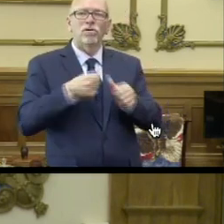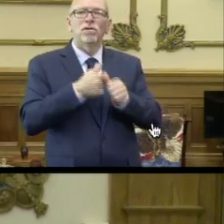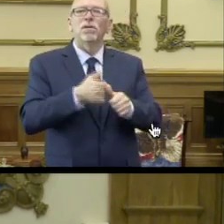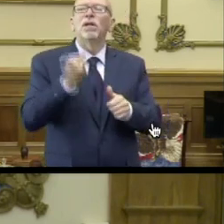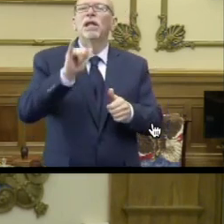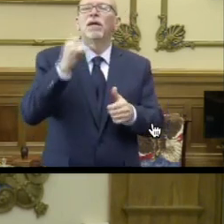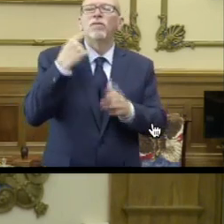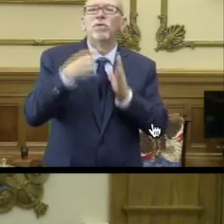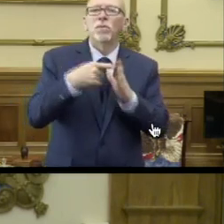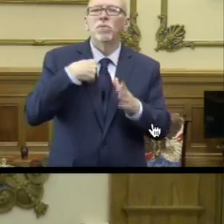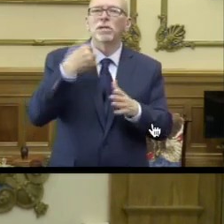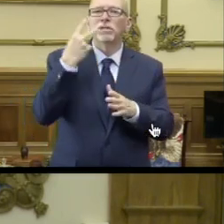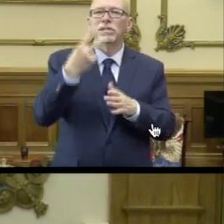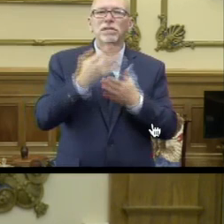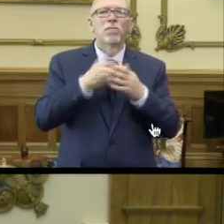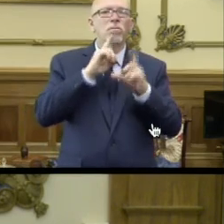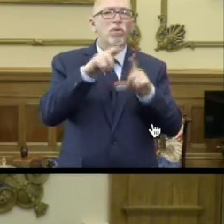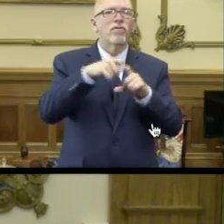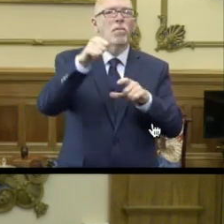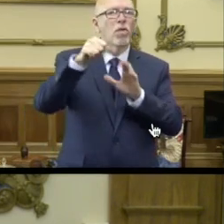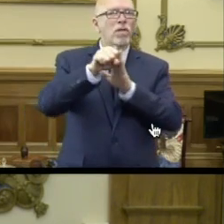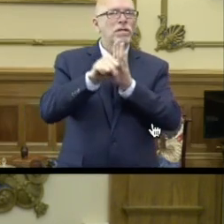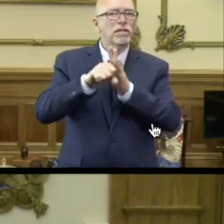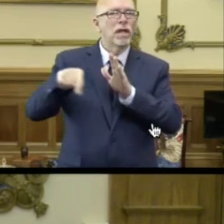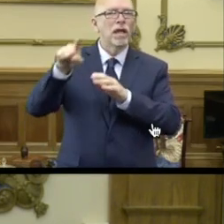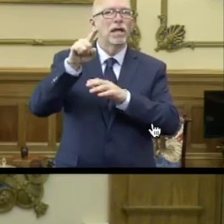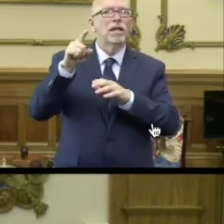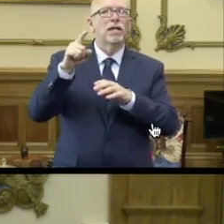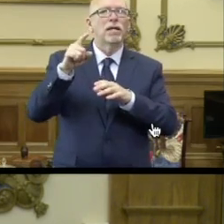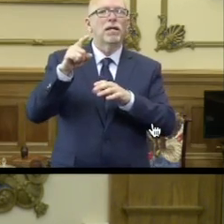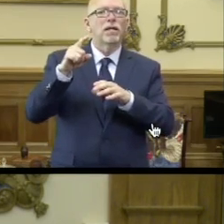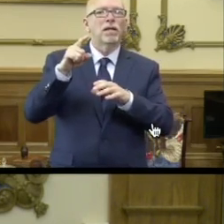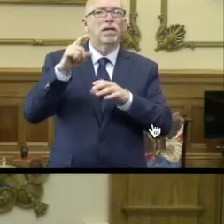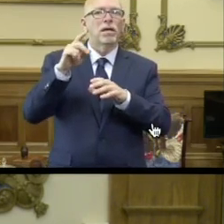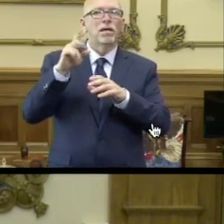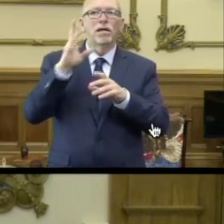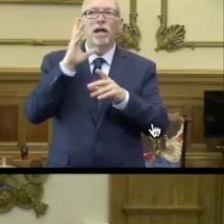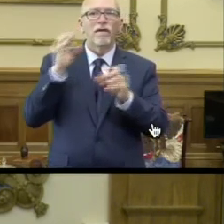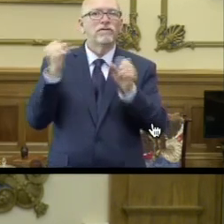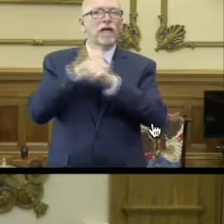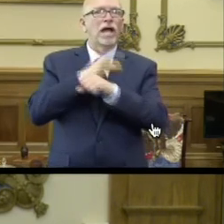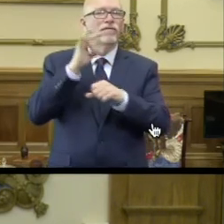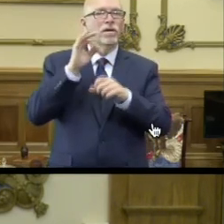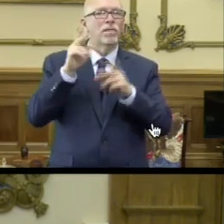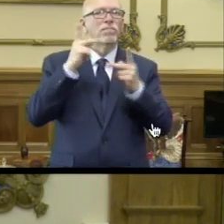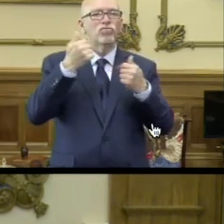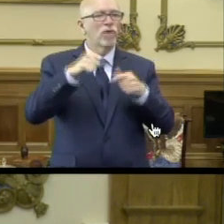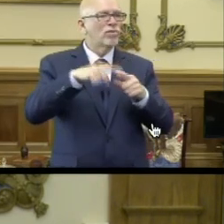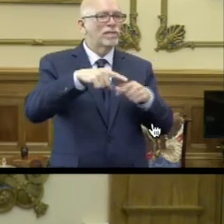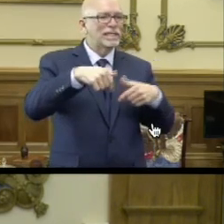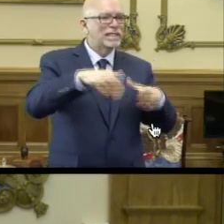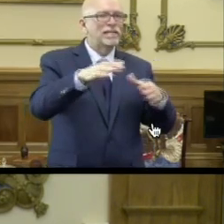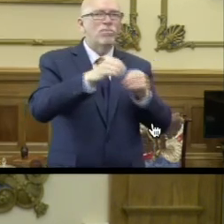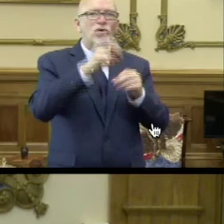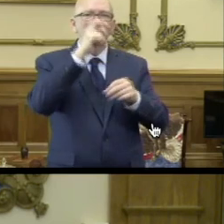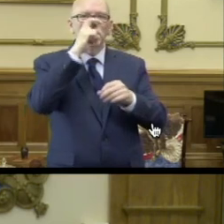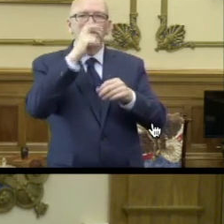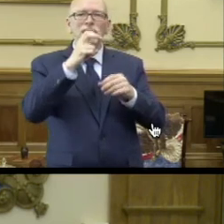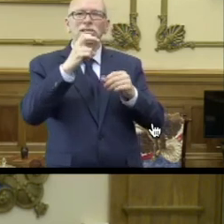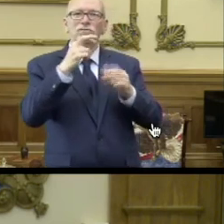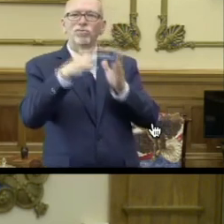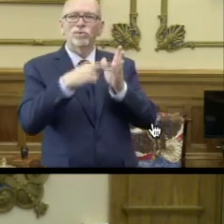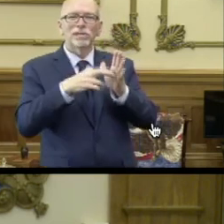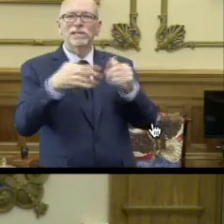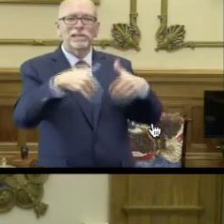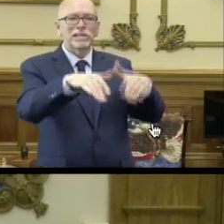especially as we've seen reports from other states of threats and even violence when businesses try to enforce even tougher restrictions. So